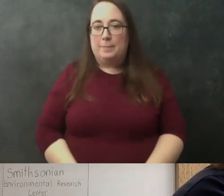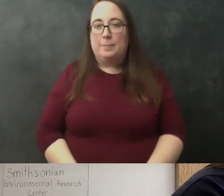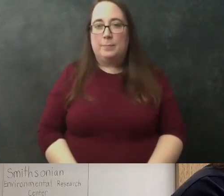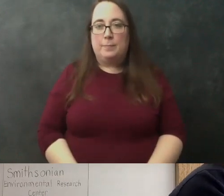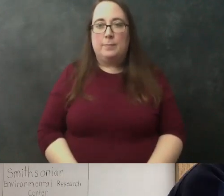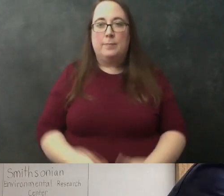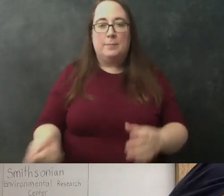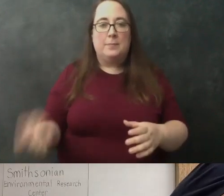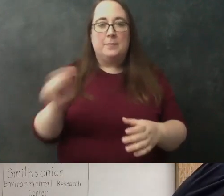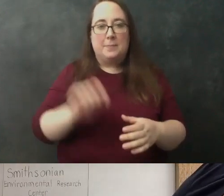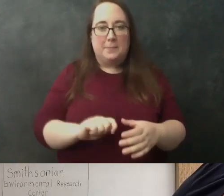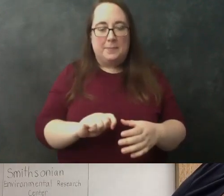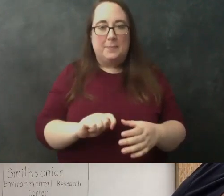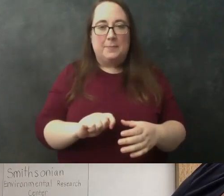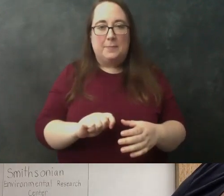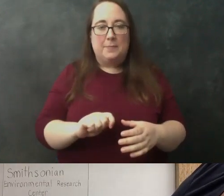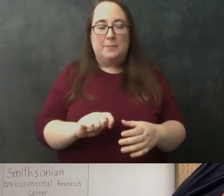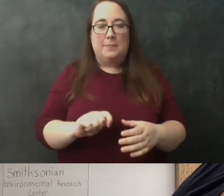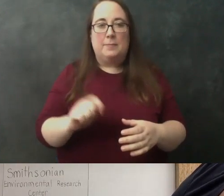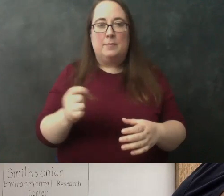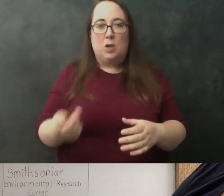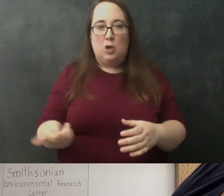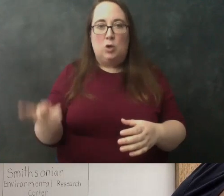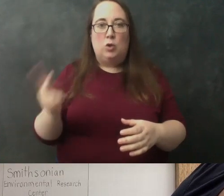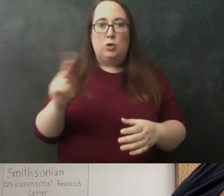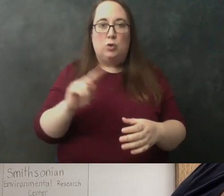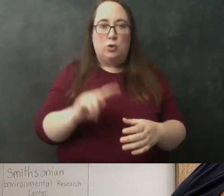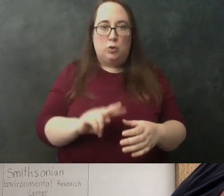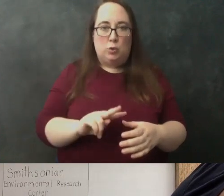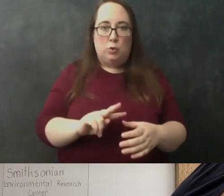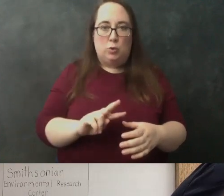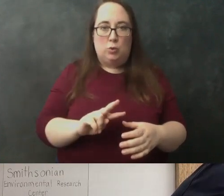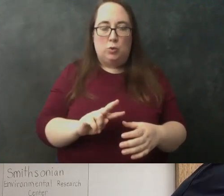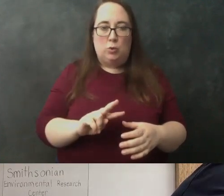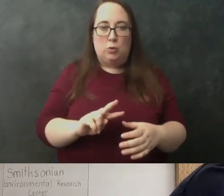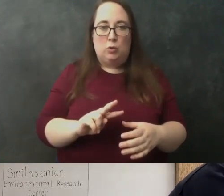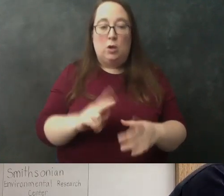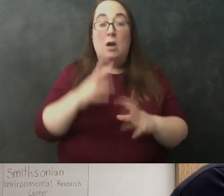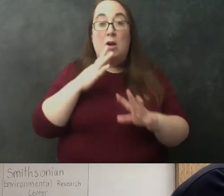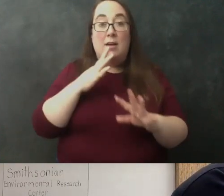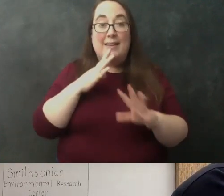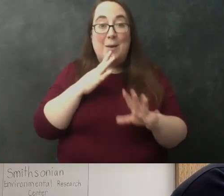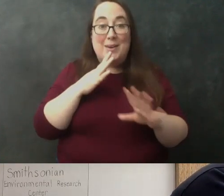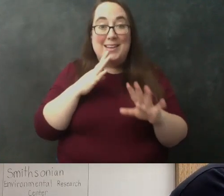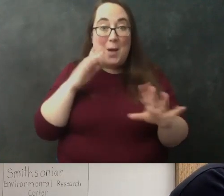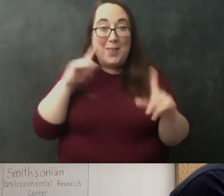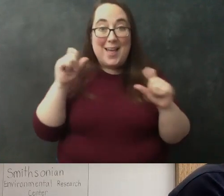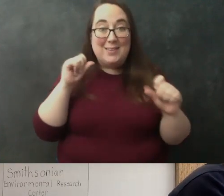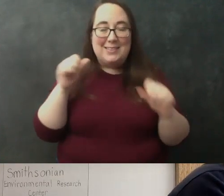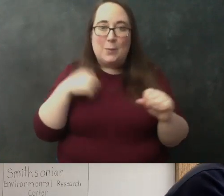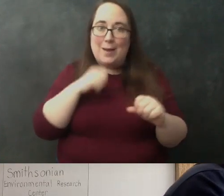one teaspoon counting out loud so that i don't forget i do this all the time in the lab too